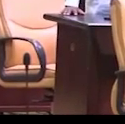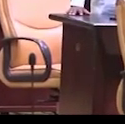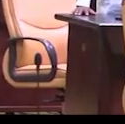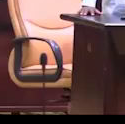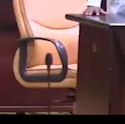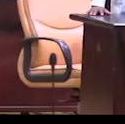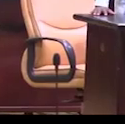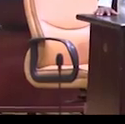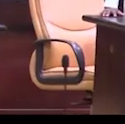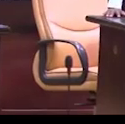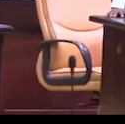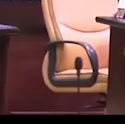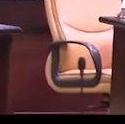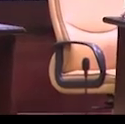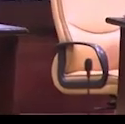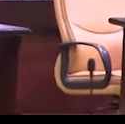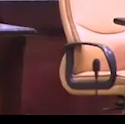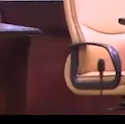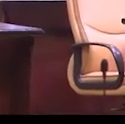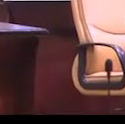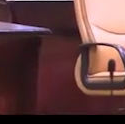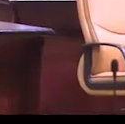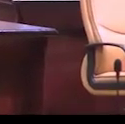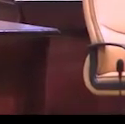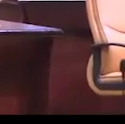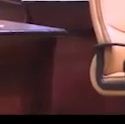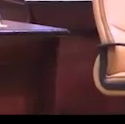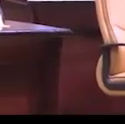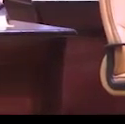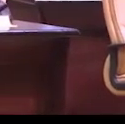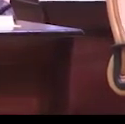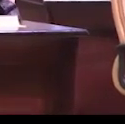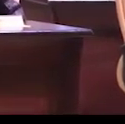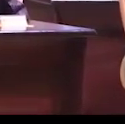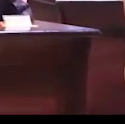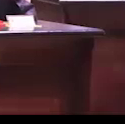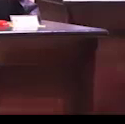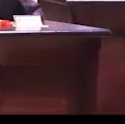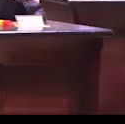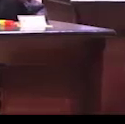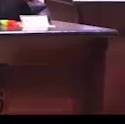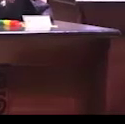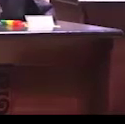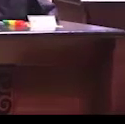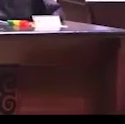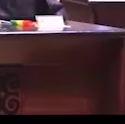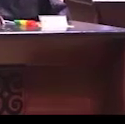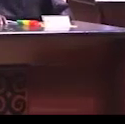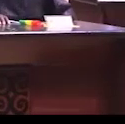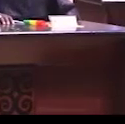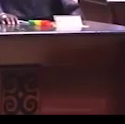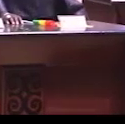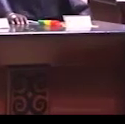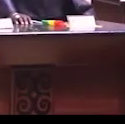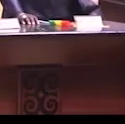service, and honour shall be given to the deserving, a country of peace, where government shall rest on the